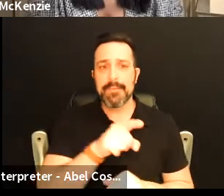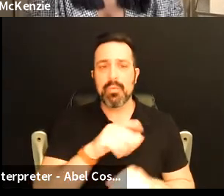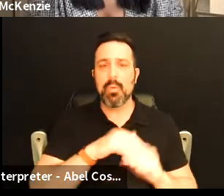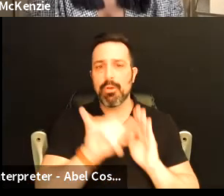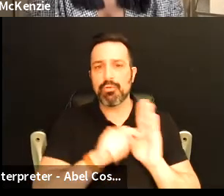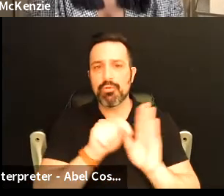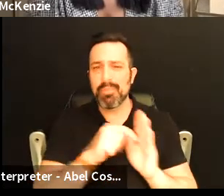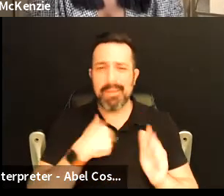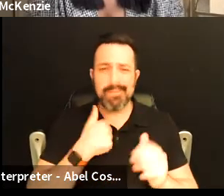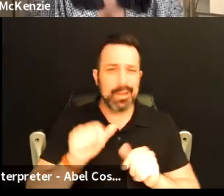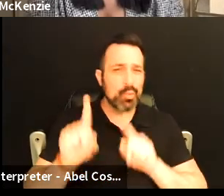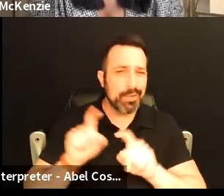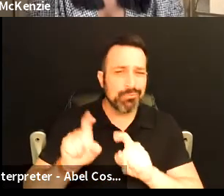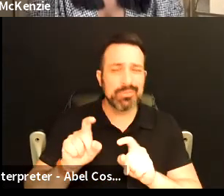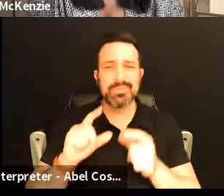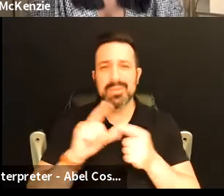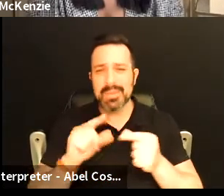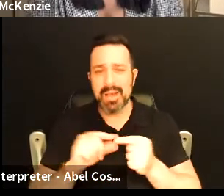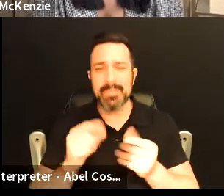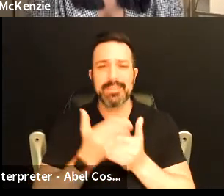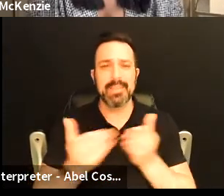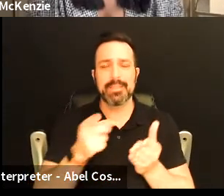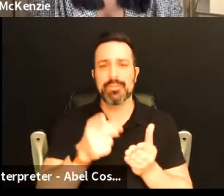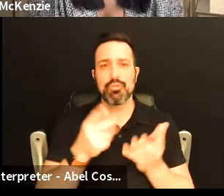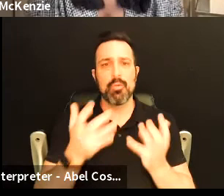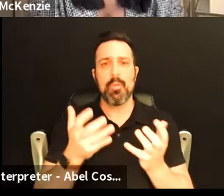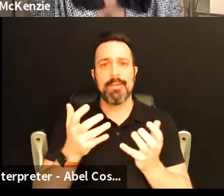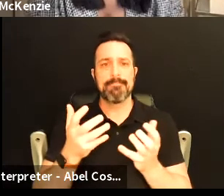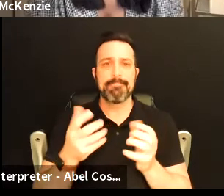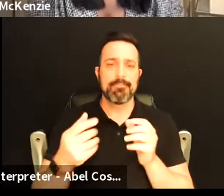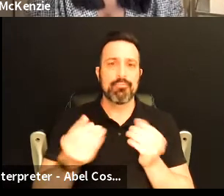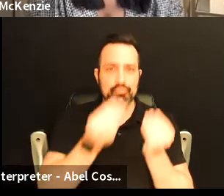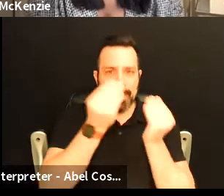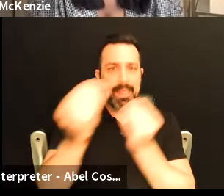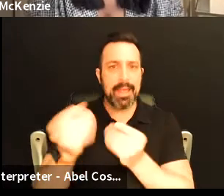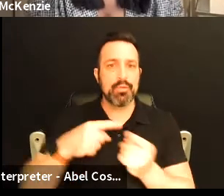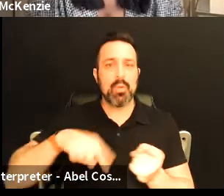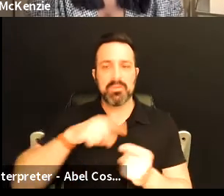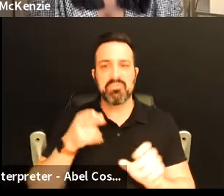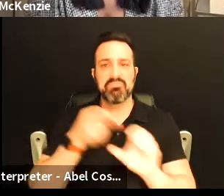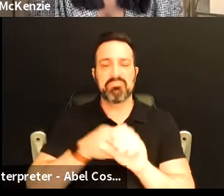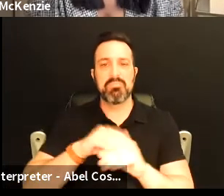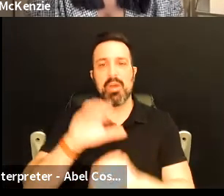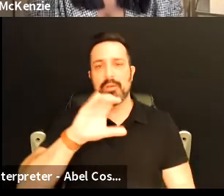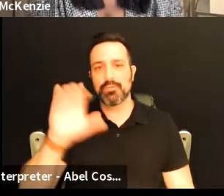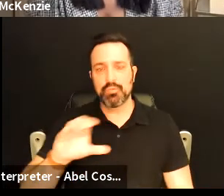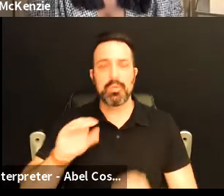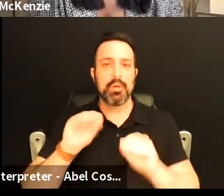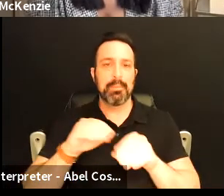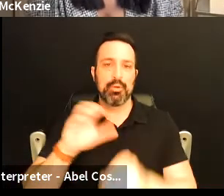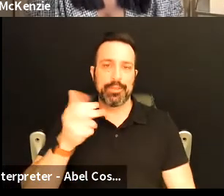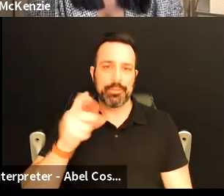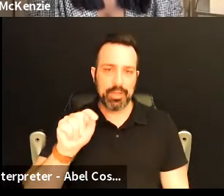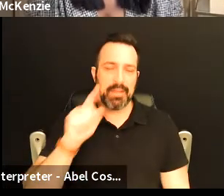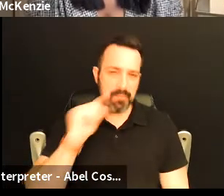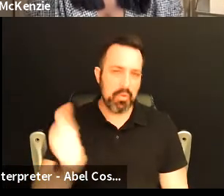youtube have questions or comments or things that you would like to relate to us you can either hop on the zoom and put it in the chat and that goes for all